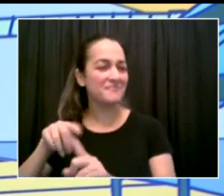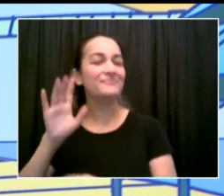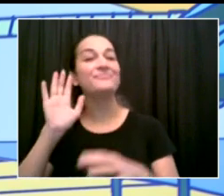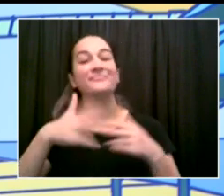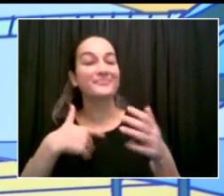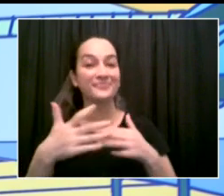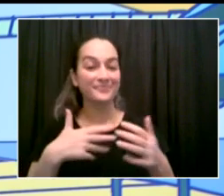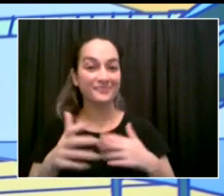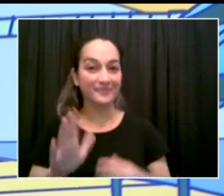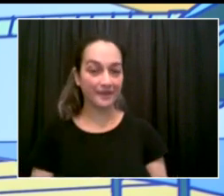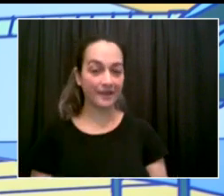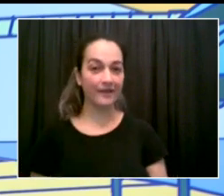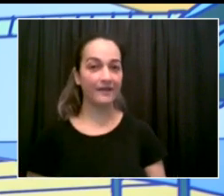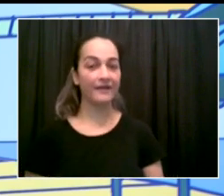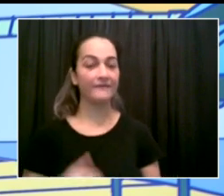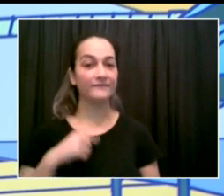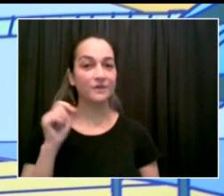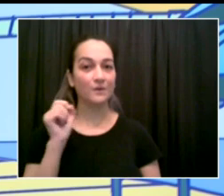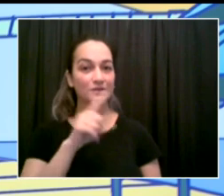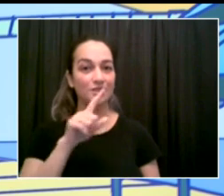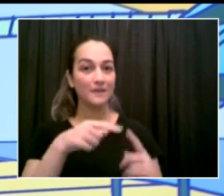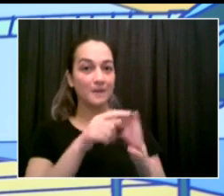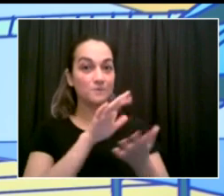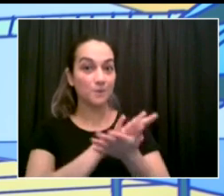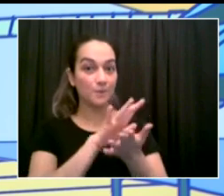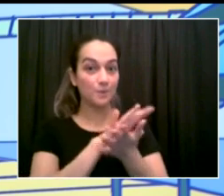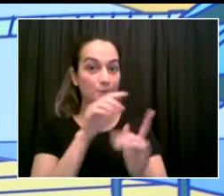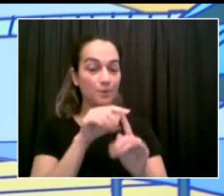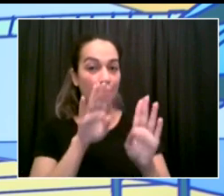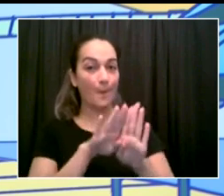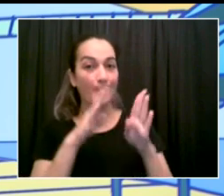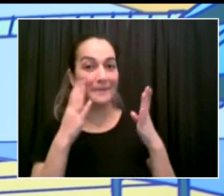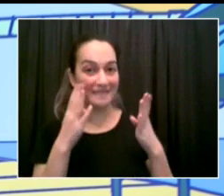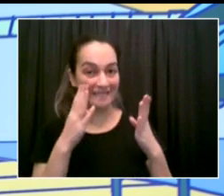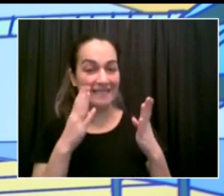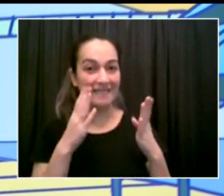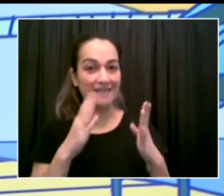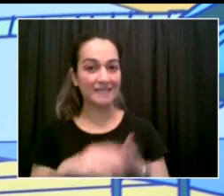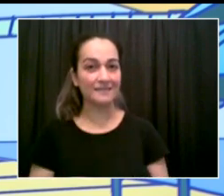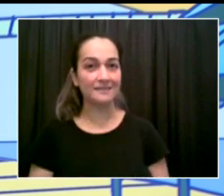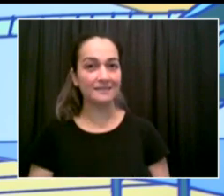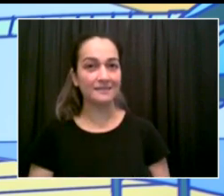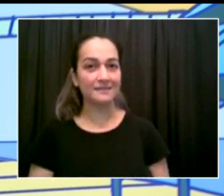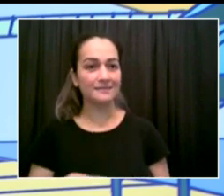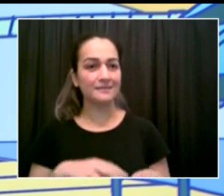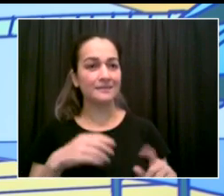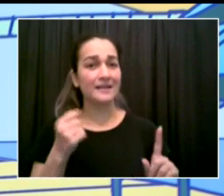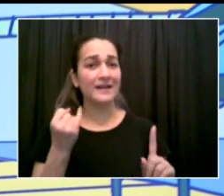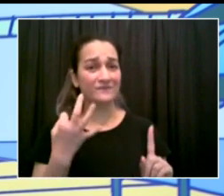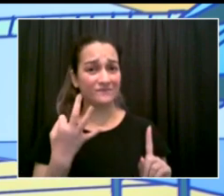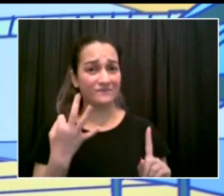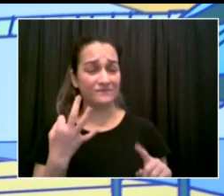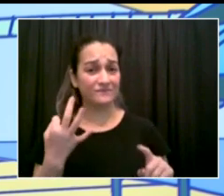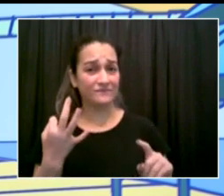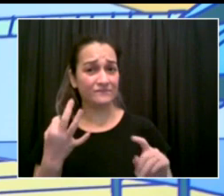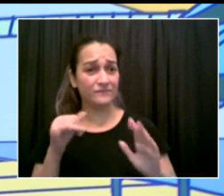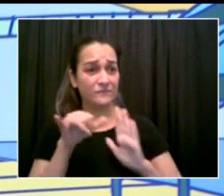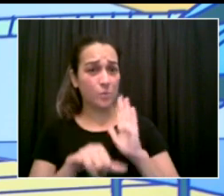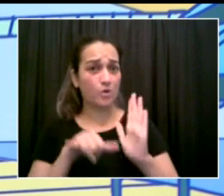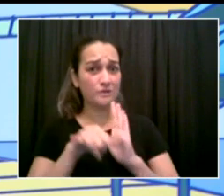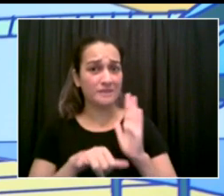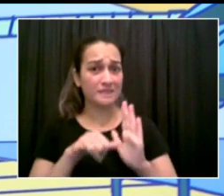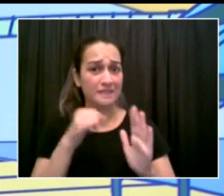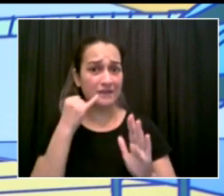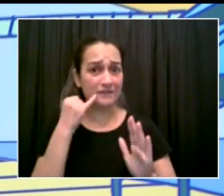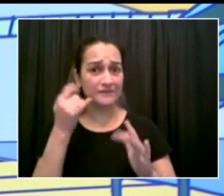for the remote learning when students are quarantined? You know, if only part of a class might be